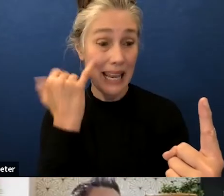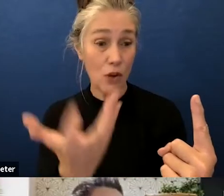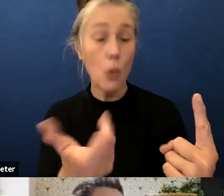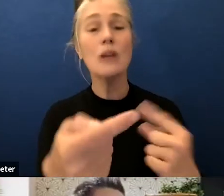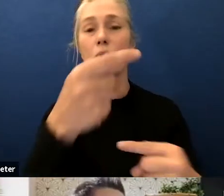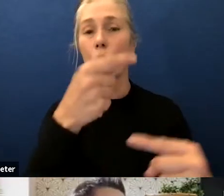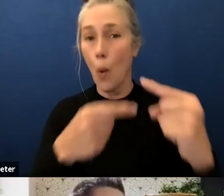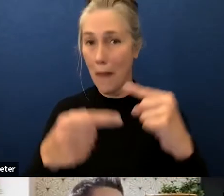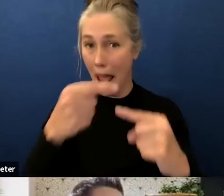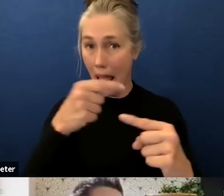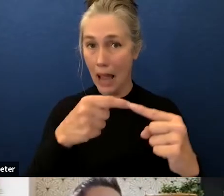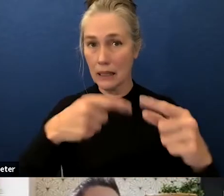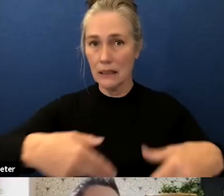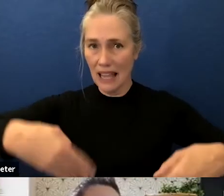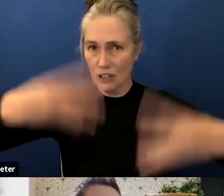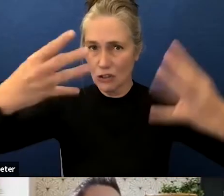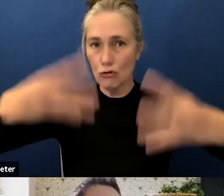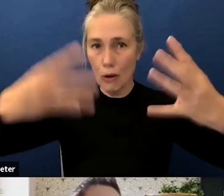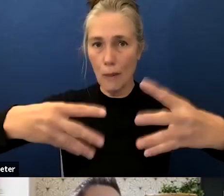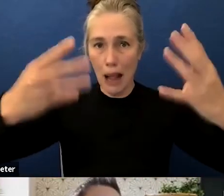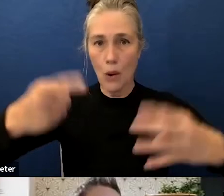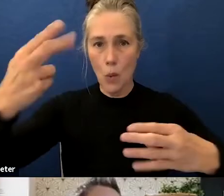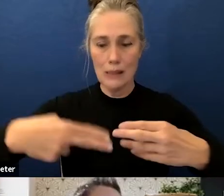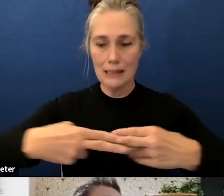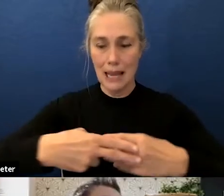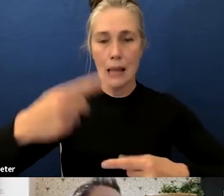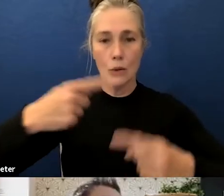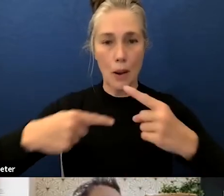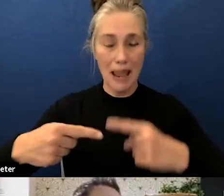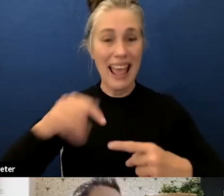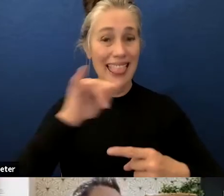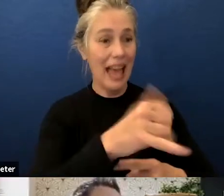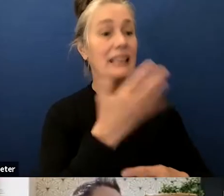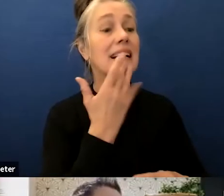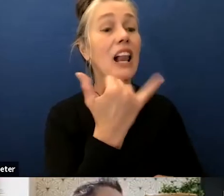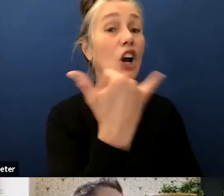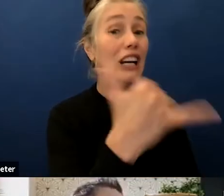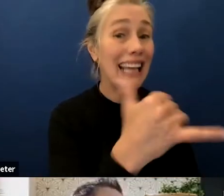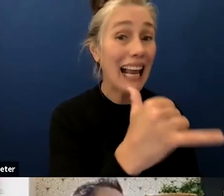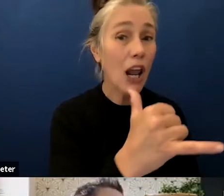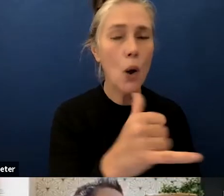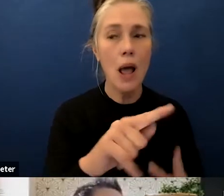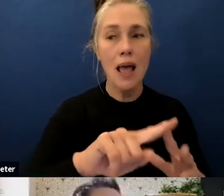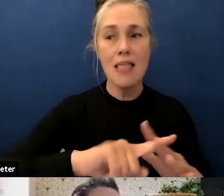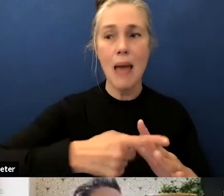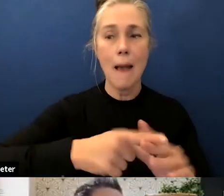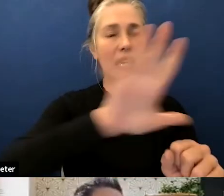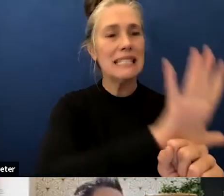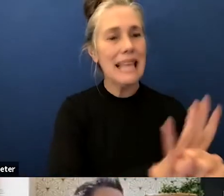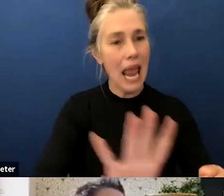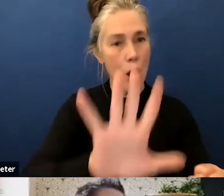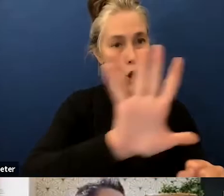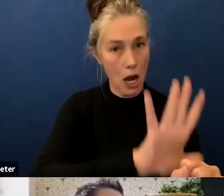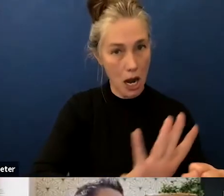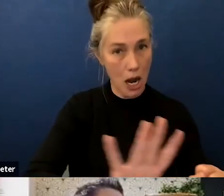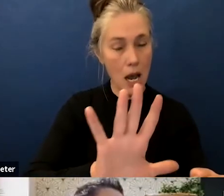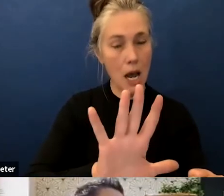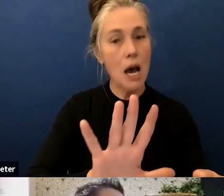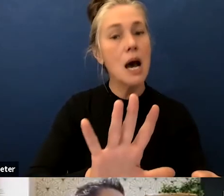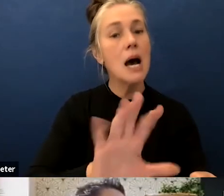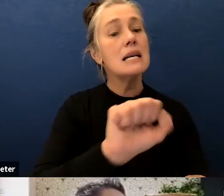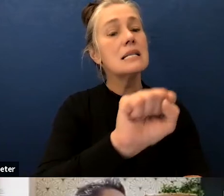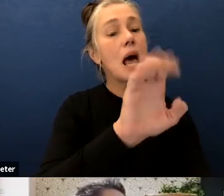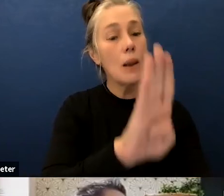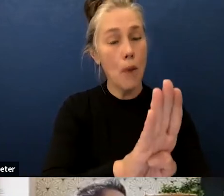back real quick uh one slide is in the yellow so that goes you can see a large portion there of santa